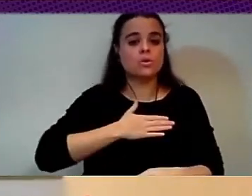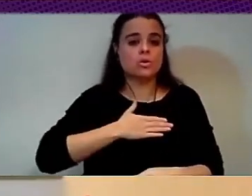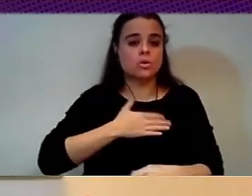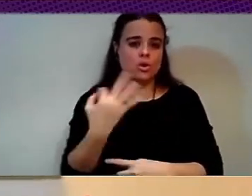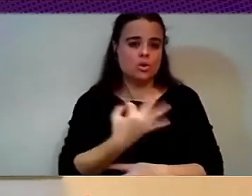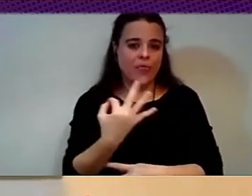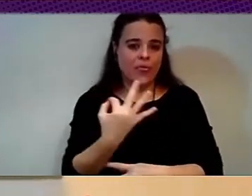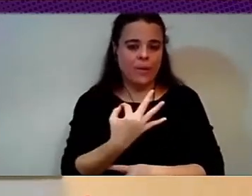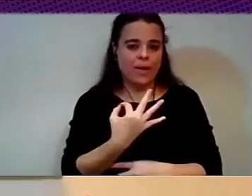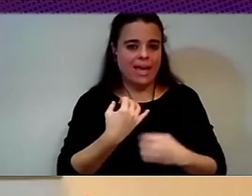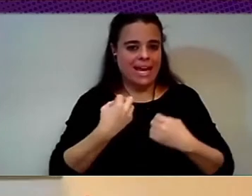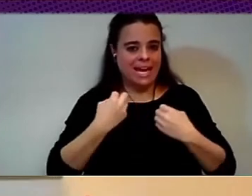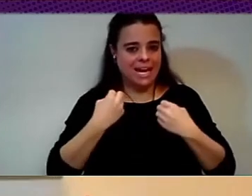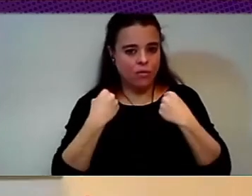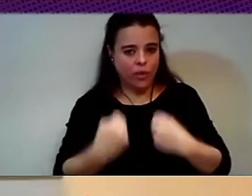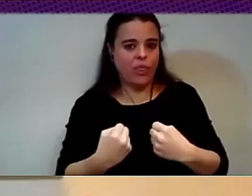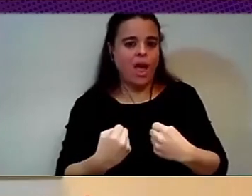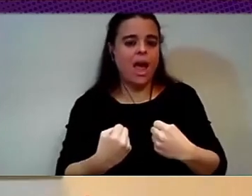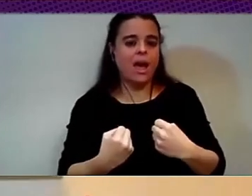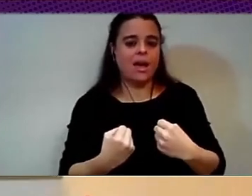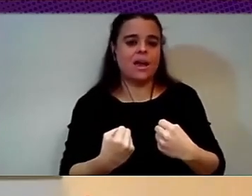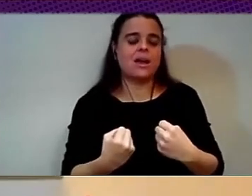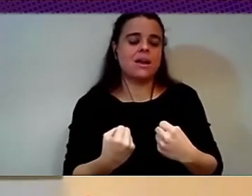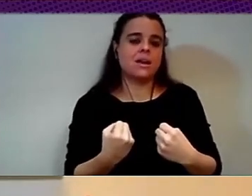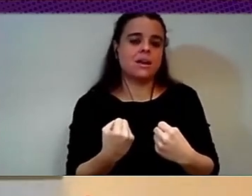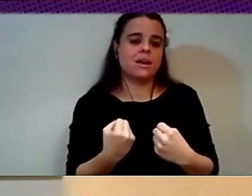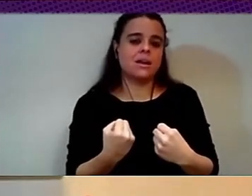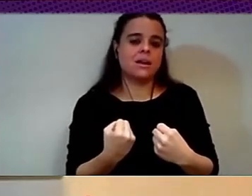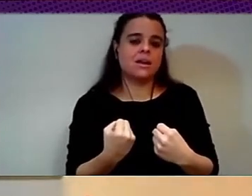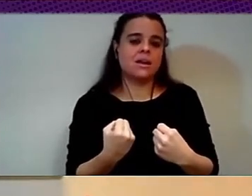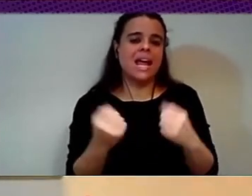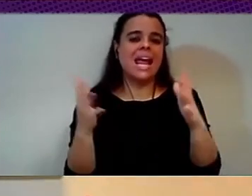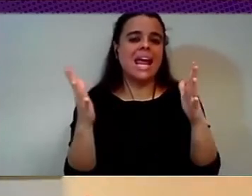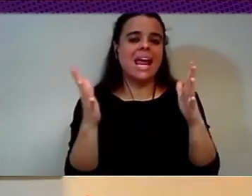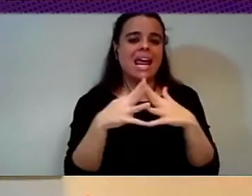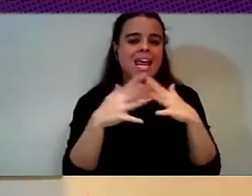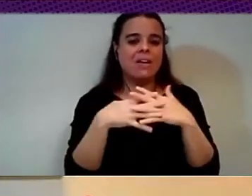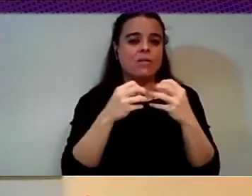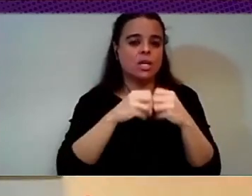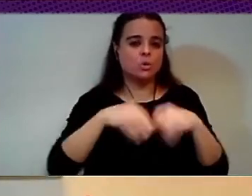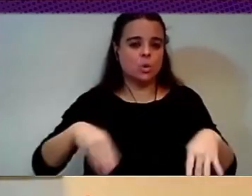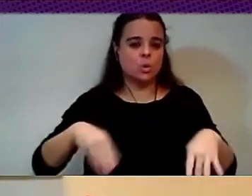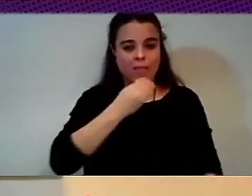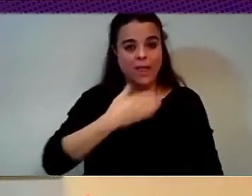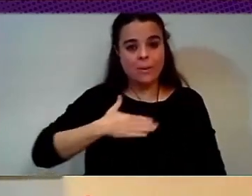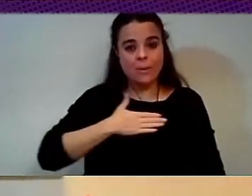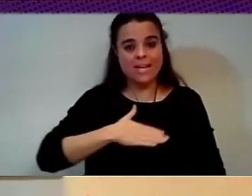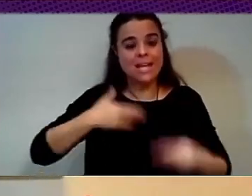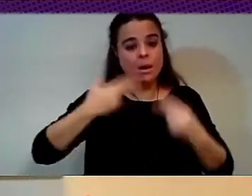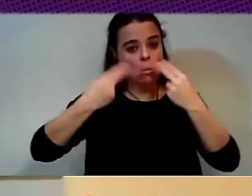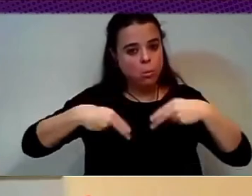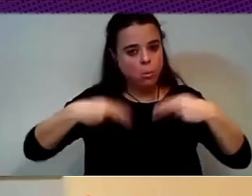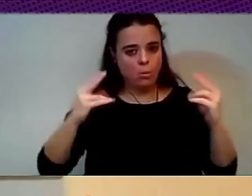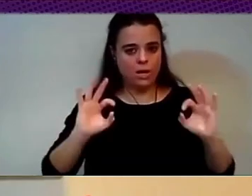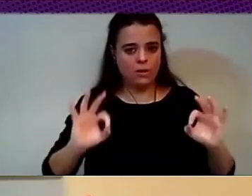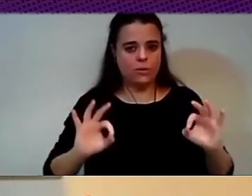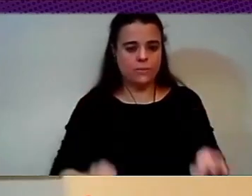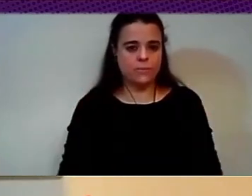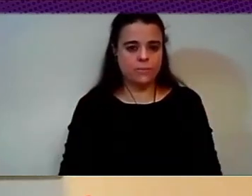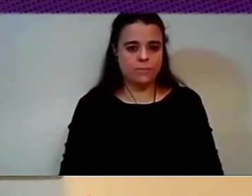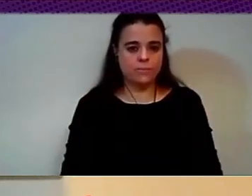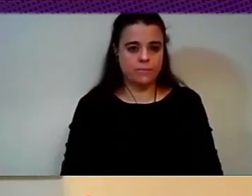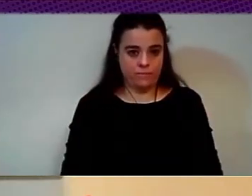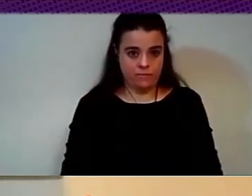public welfare system, the infrastructure of it. And then we can have a basic income as a